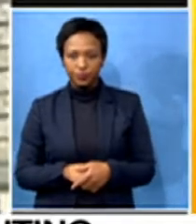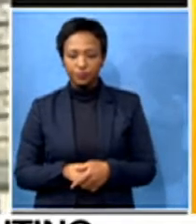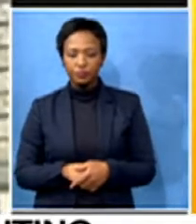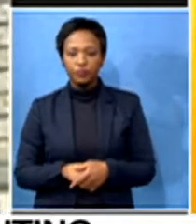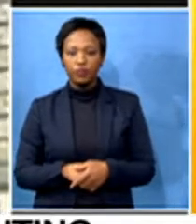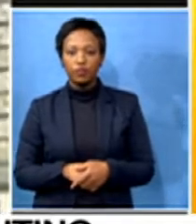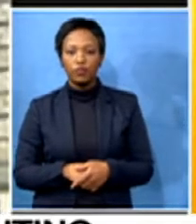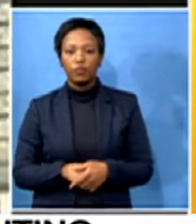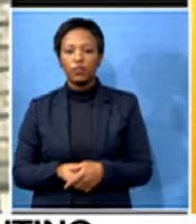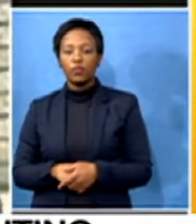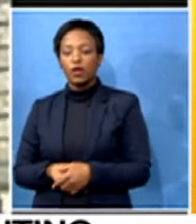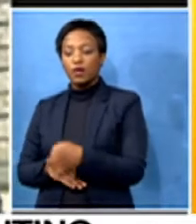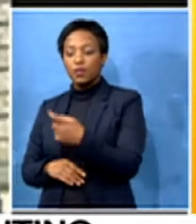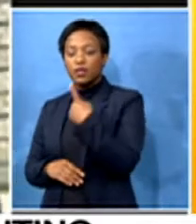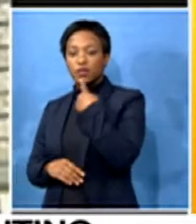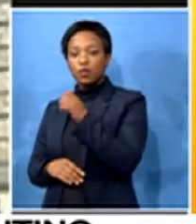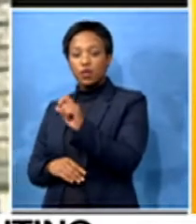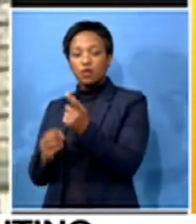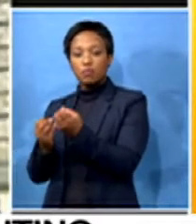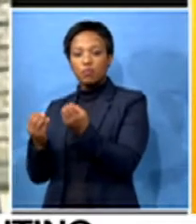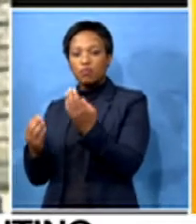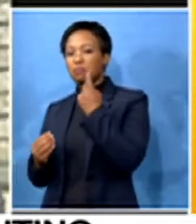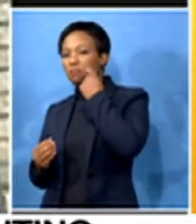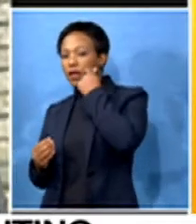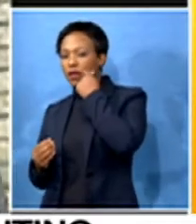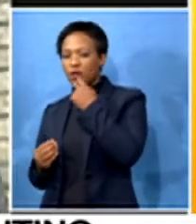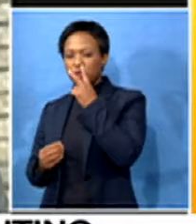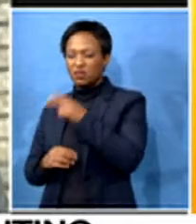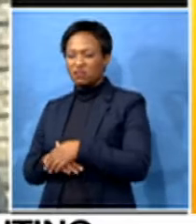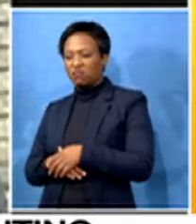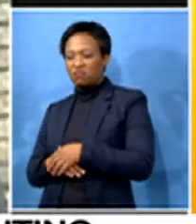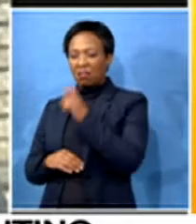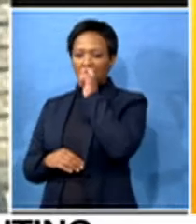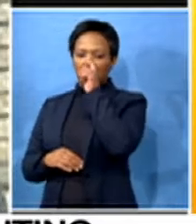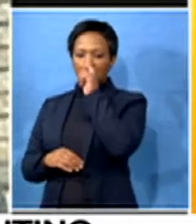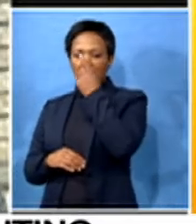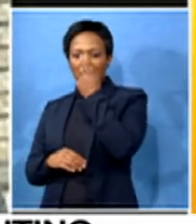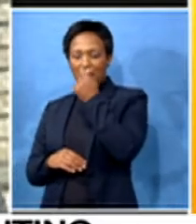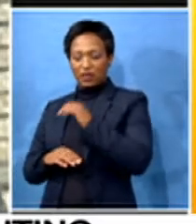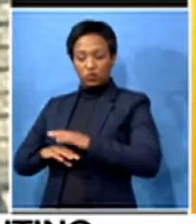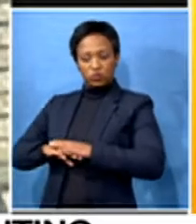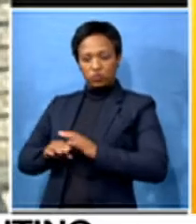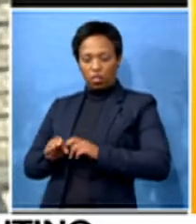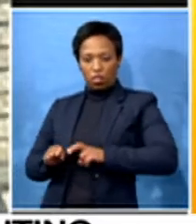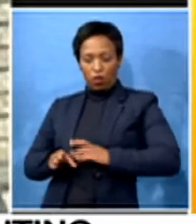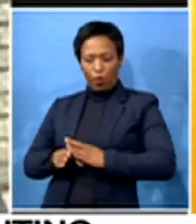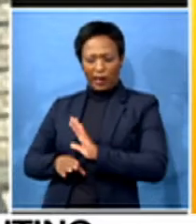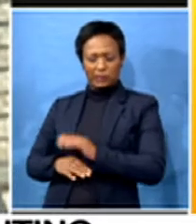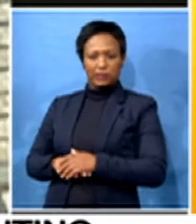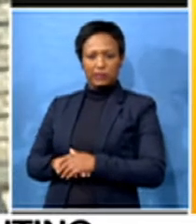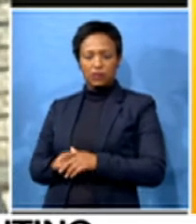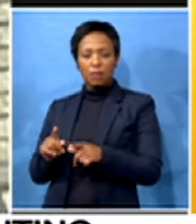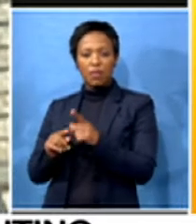Olyemi says that this, of course, most men don't see this as very lucrative. Hence, they shy away from it. So, is this a deliberate